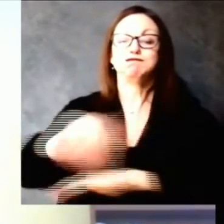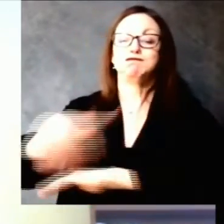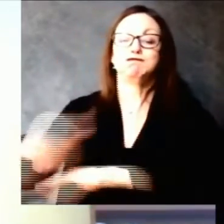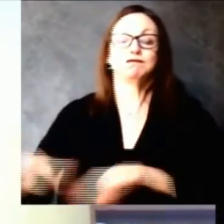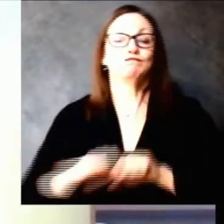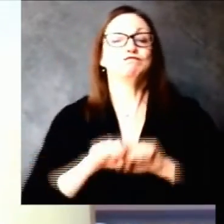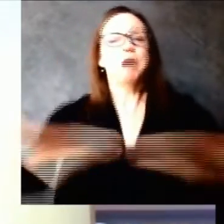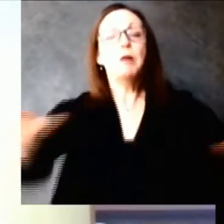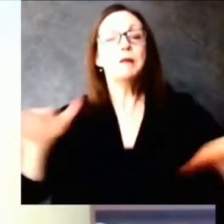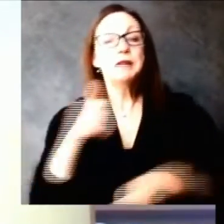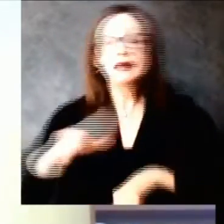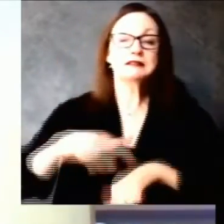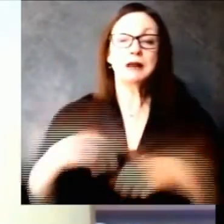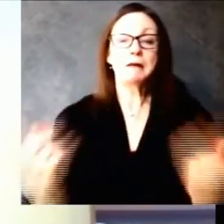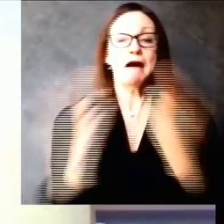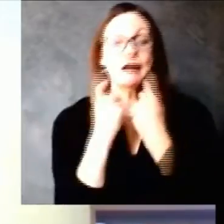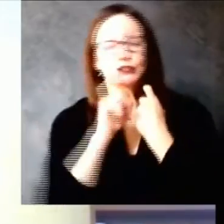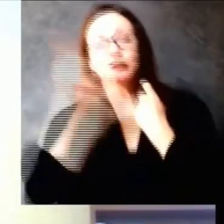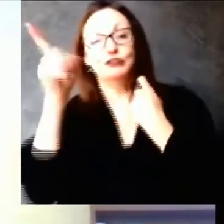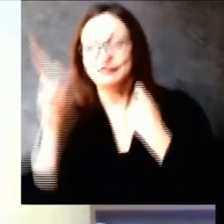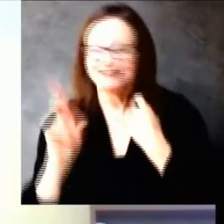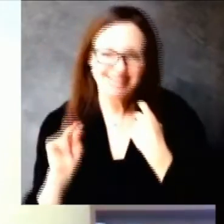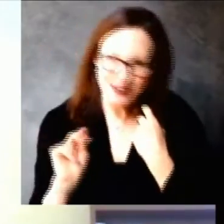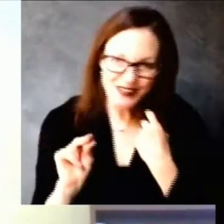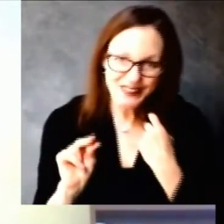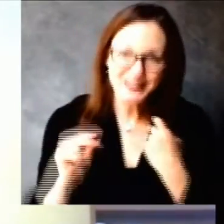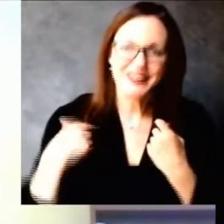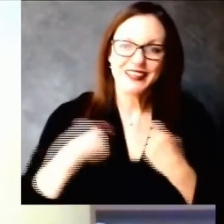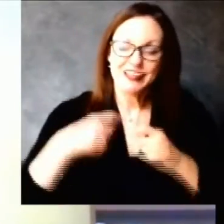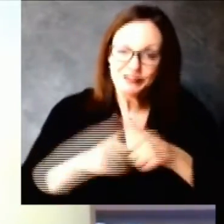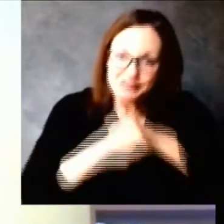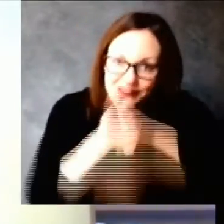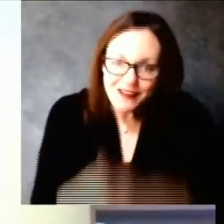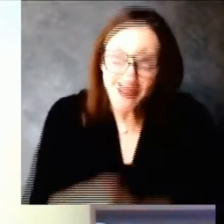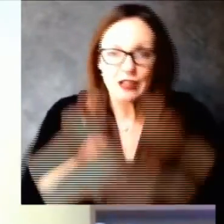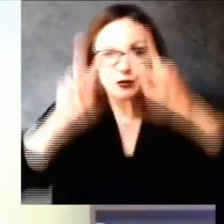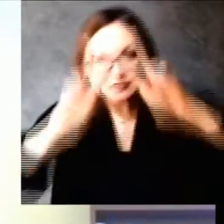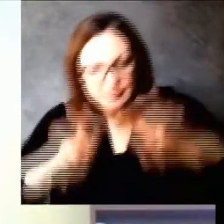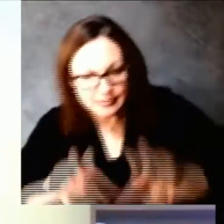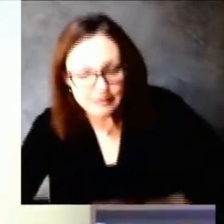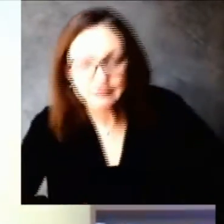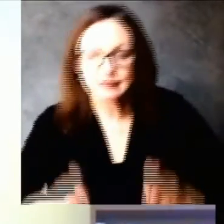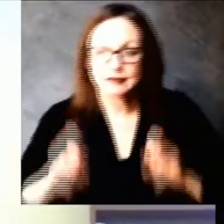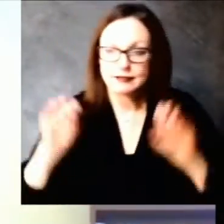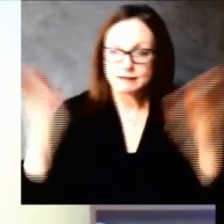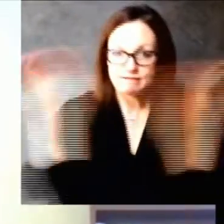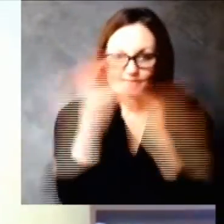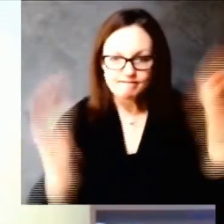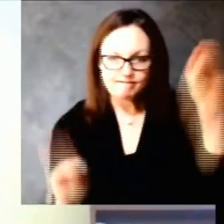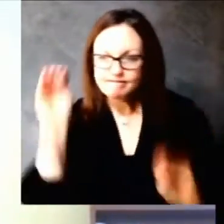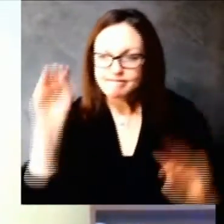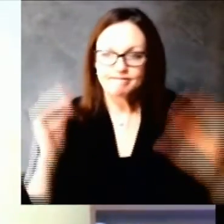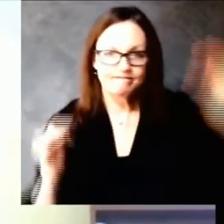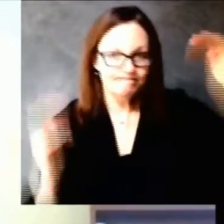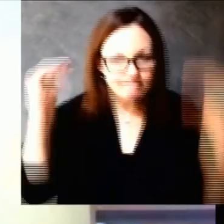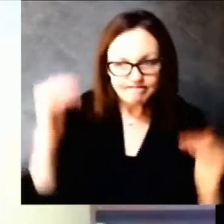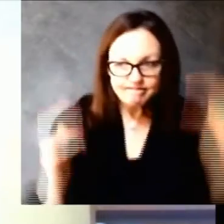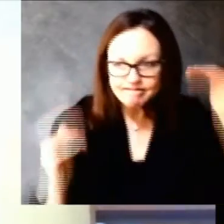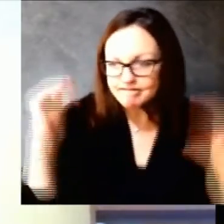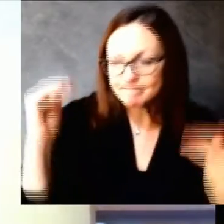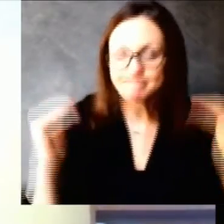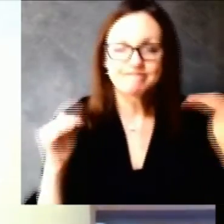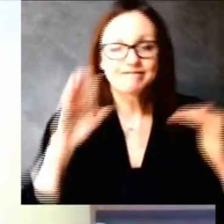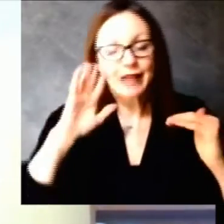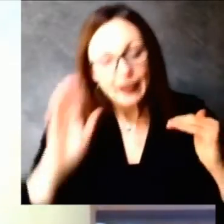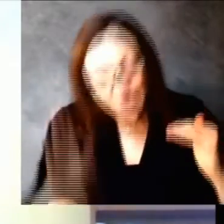really appreciate the patience that both our health care providers and our patients have as we move through this one step at a